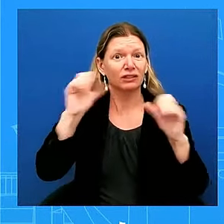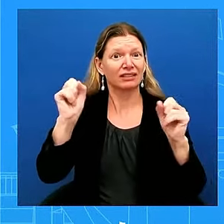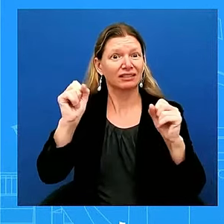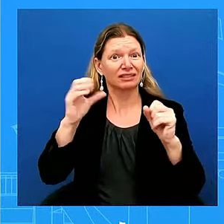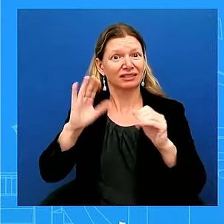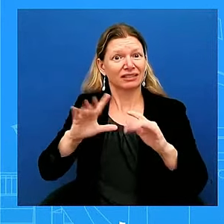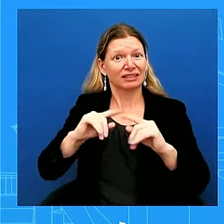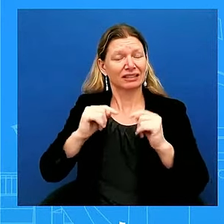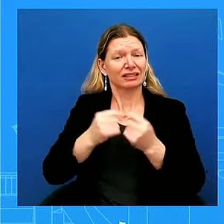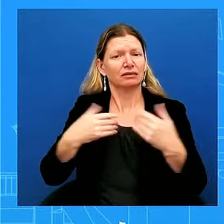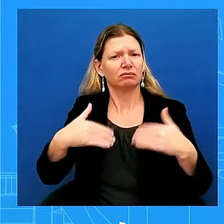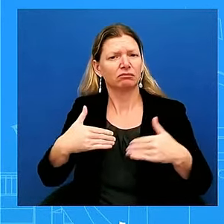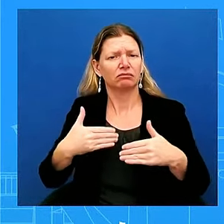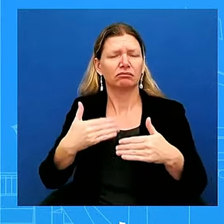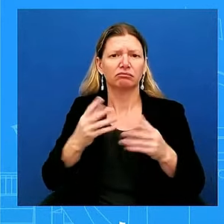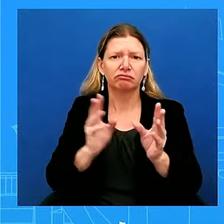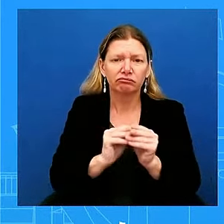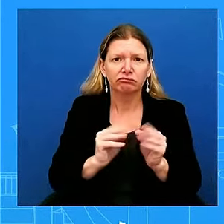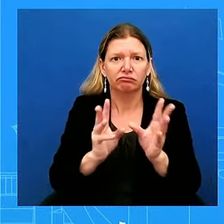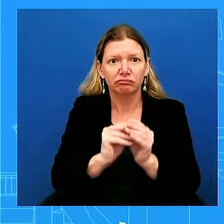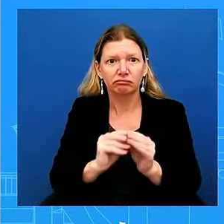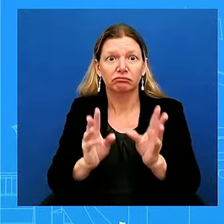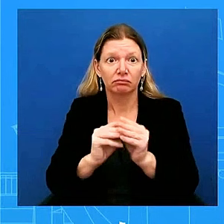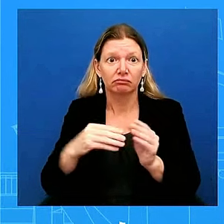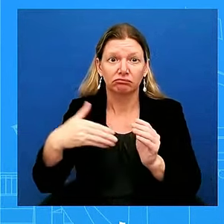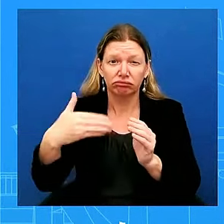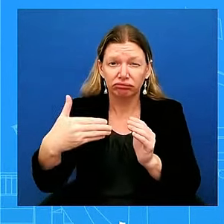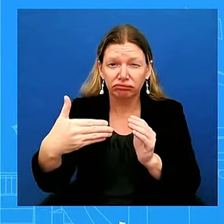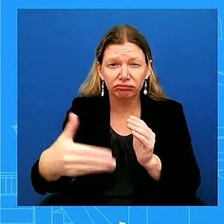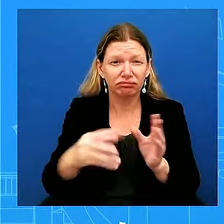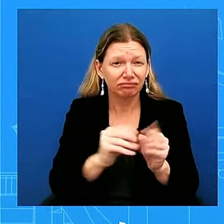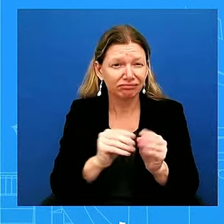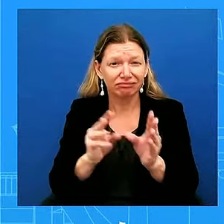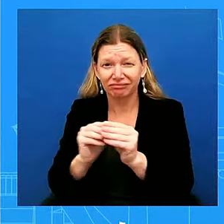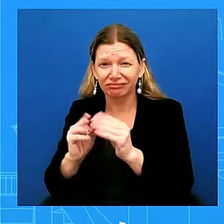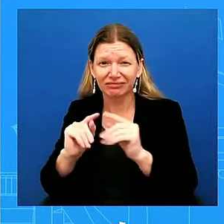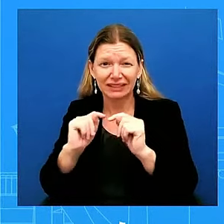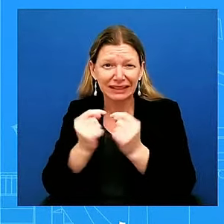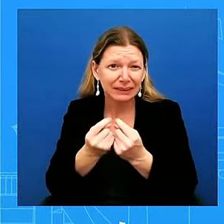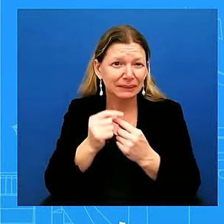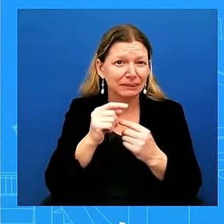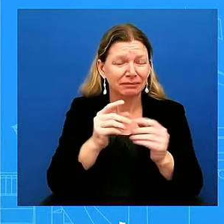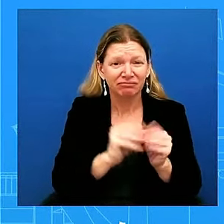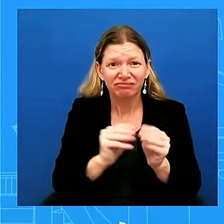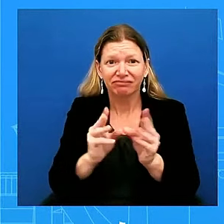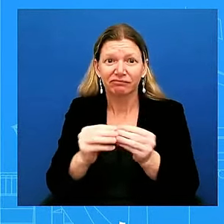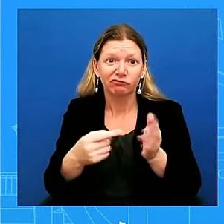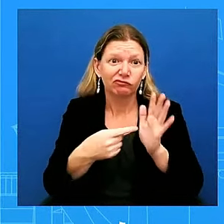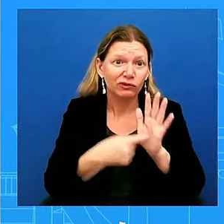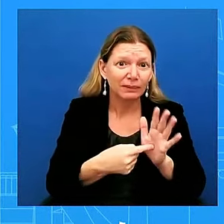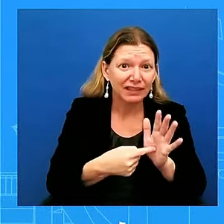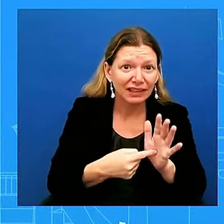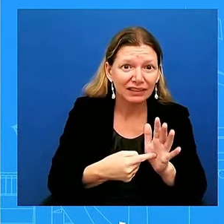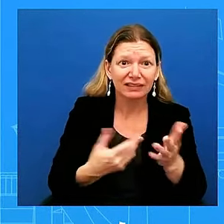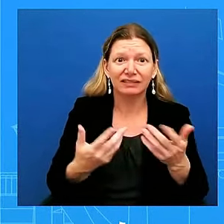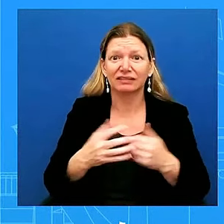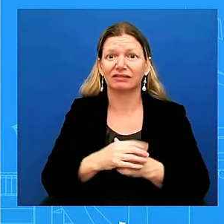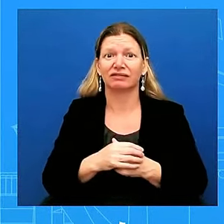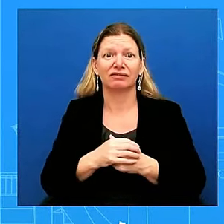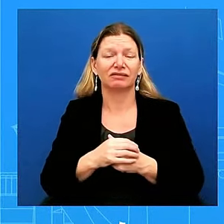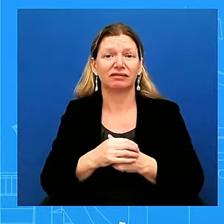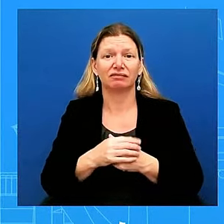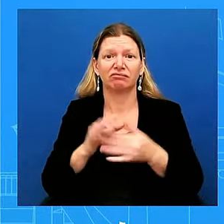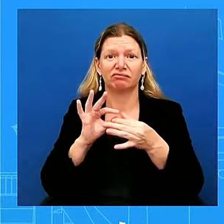with representatives as it relates to ILA, USMX